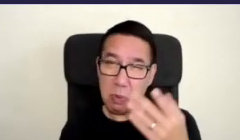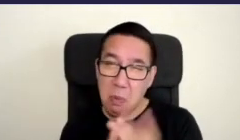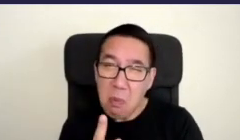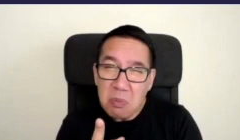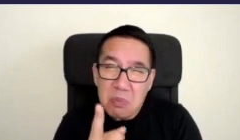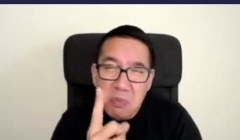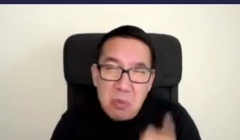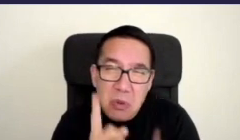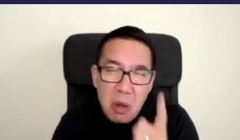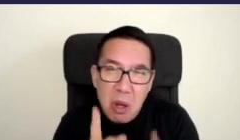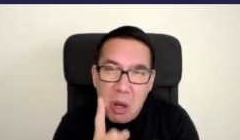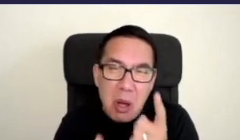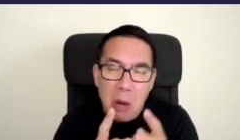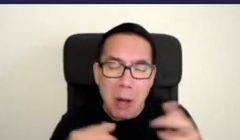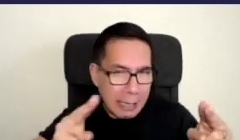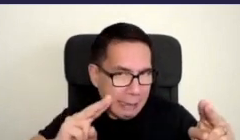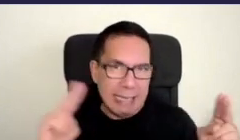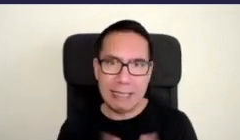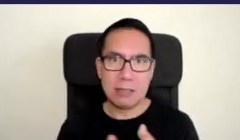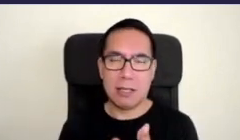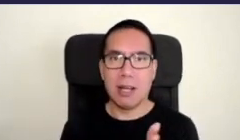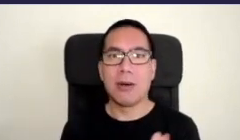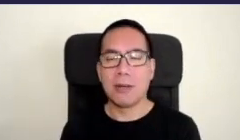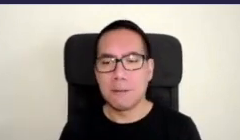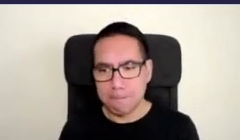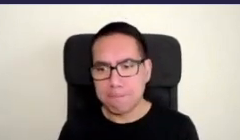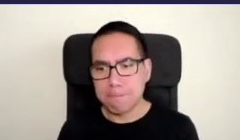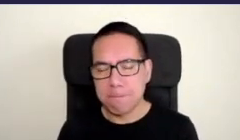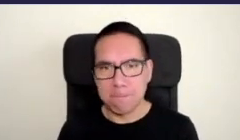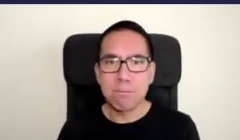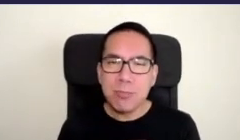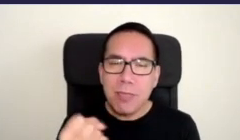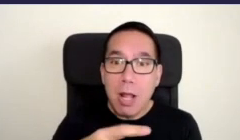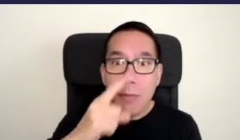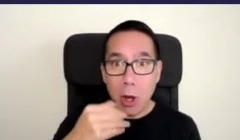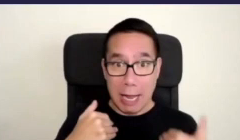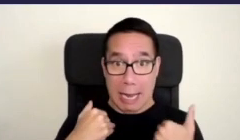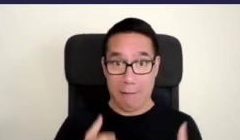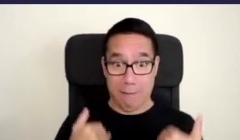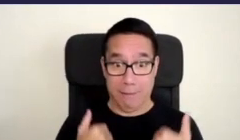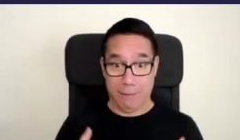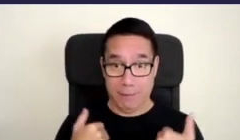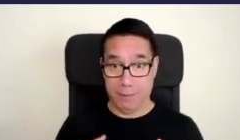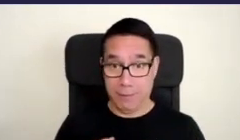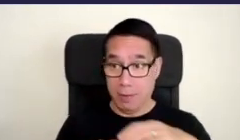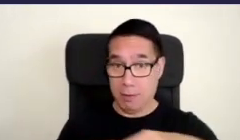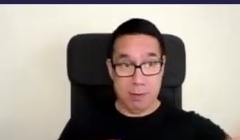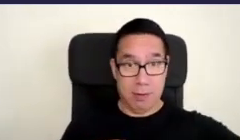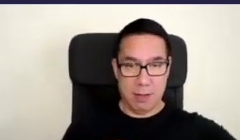but a lot lot less and we've got people living right alongside here that come and weed